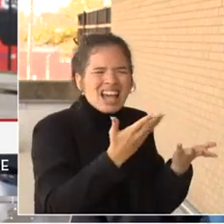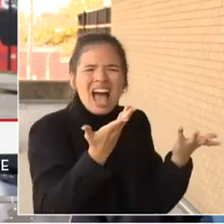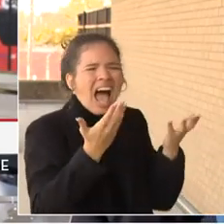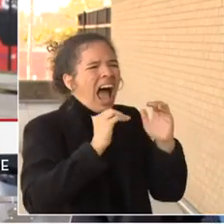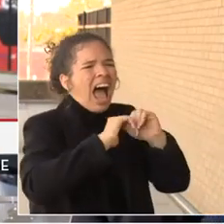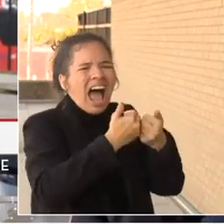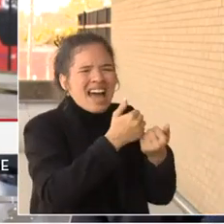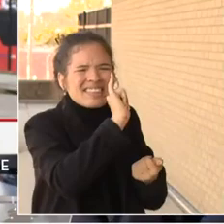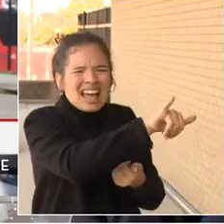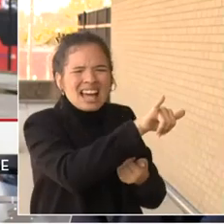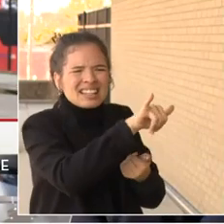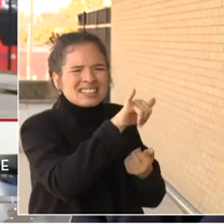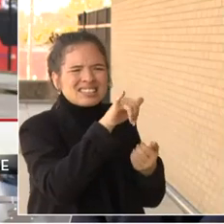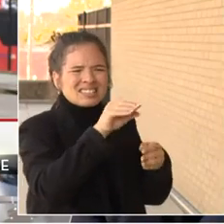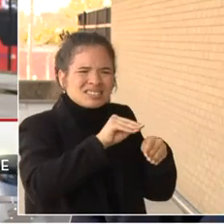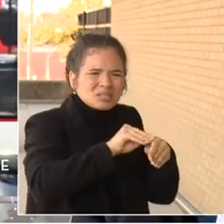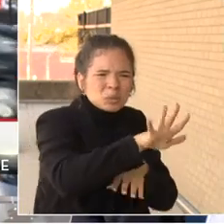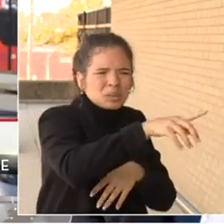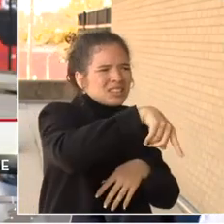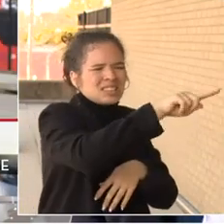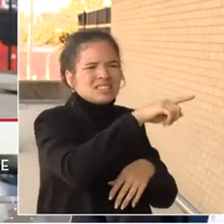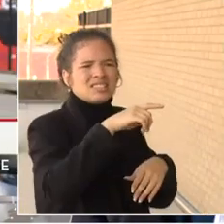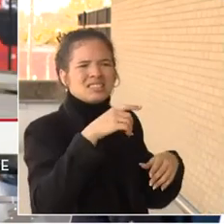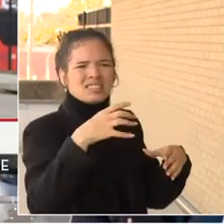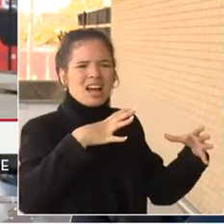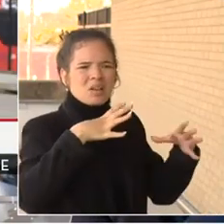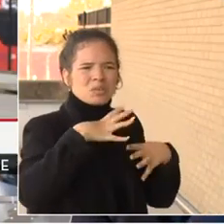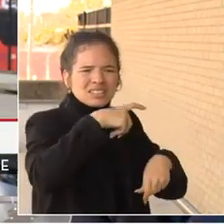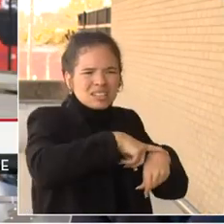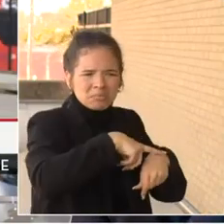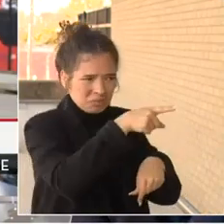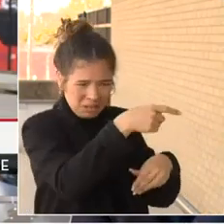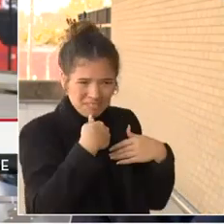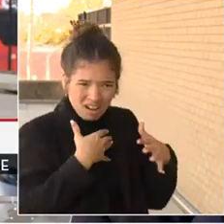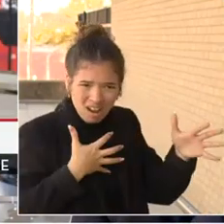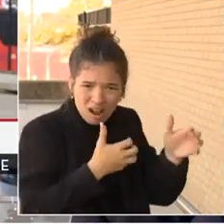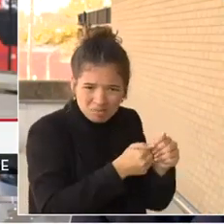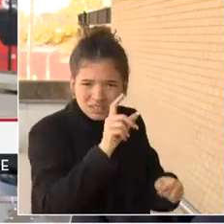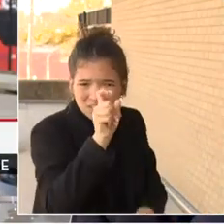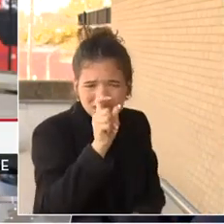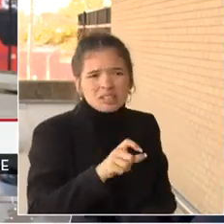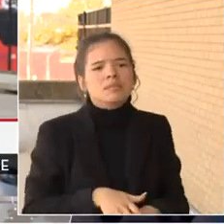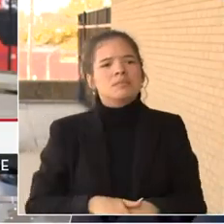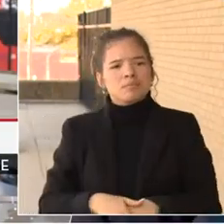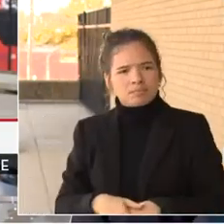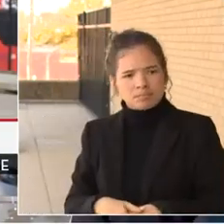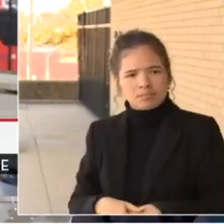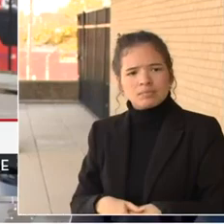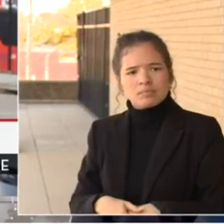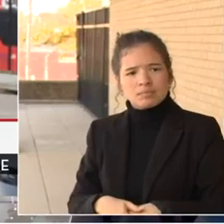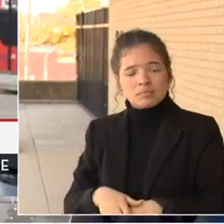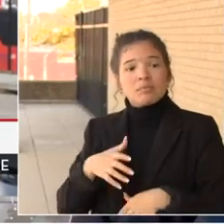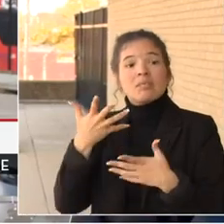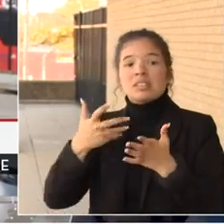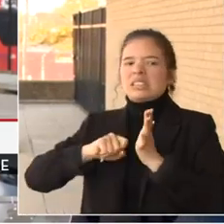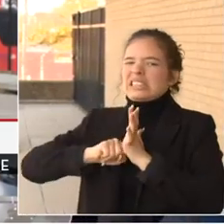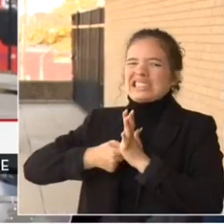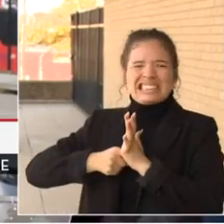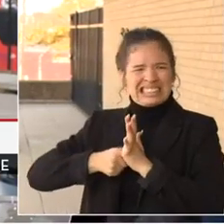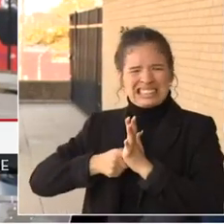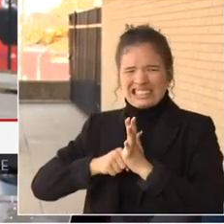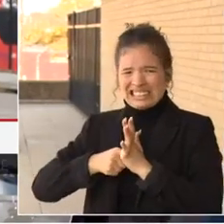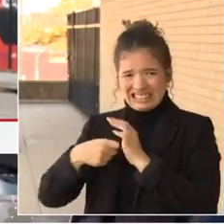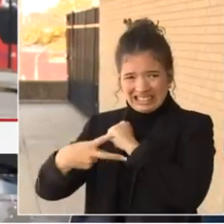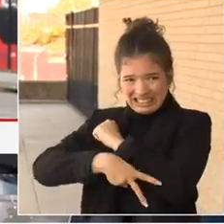season and any update you can give us on that? Well, I wouldn't say that the theft of keys has anything to do with the theft of